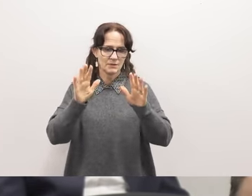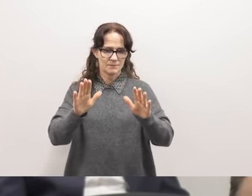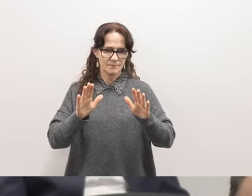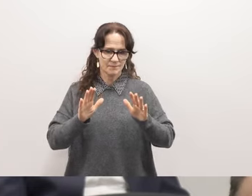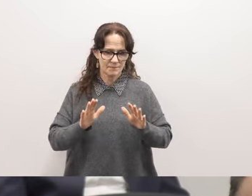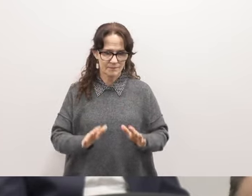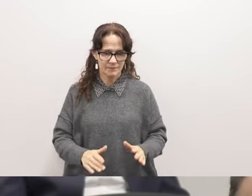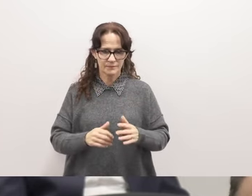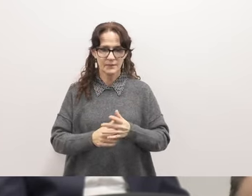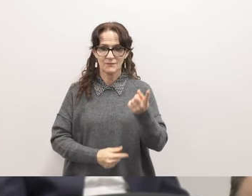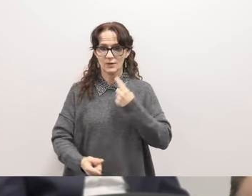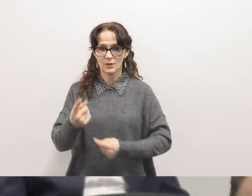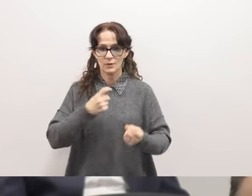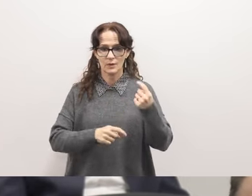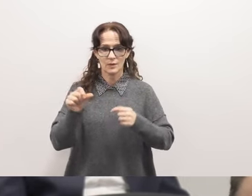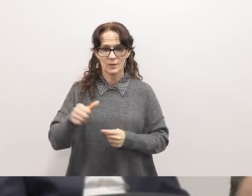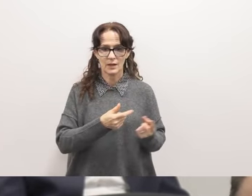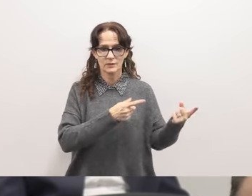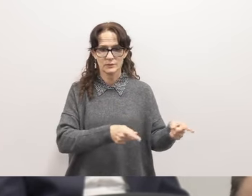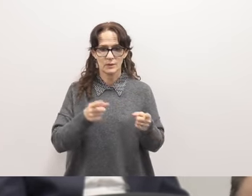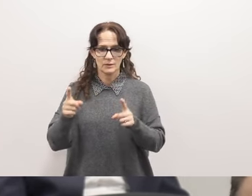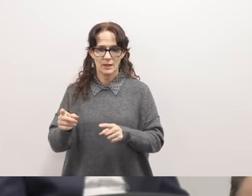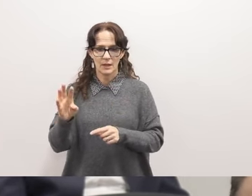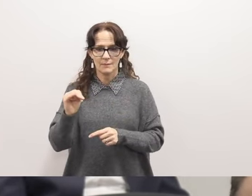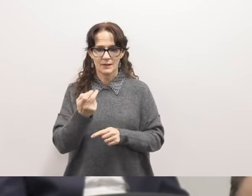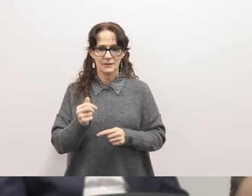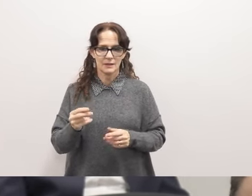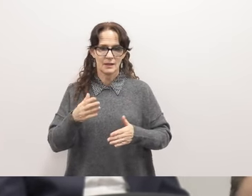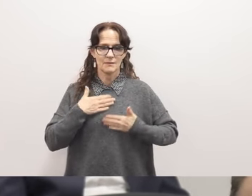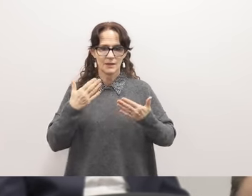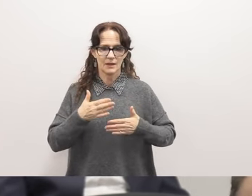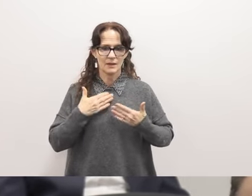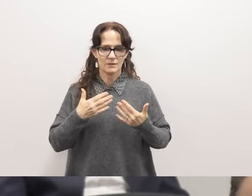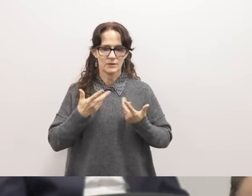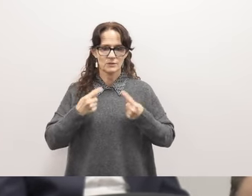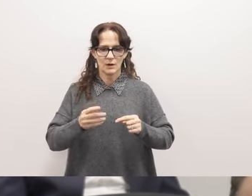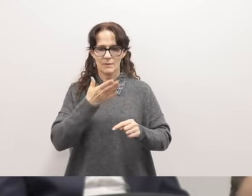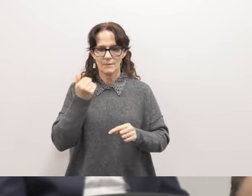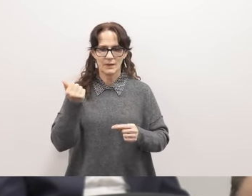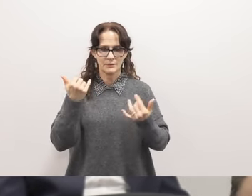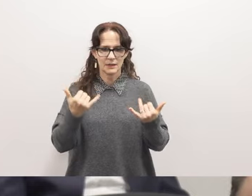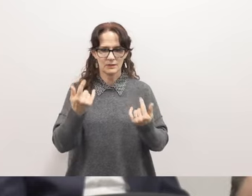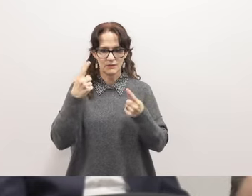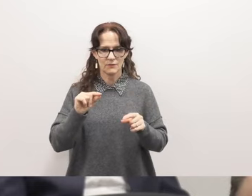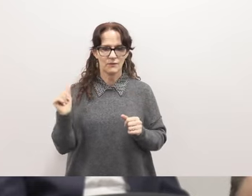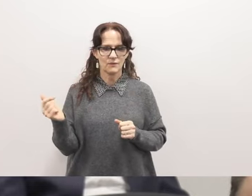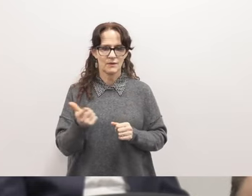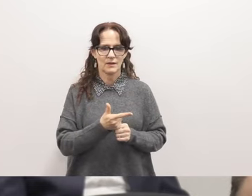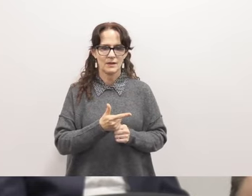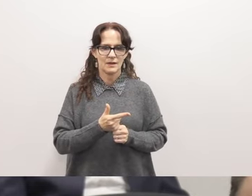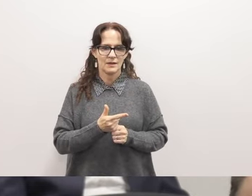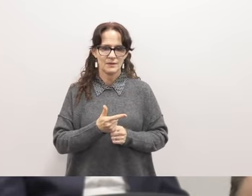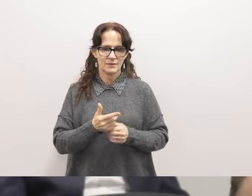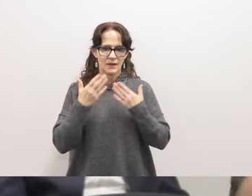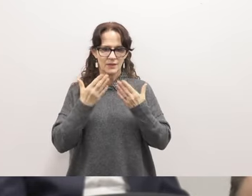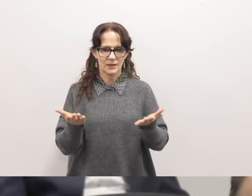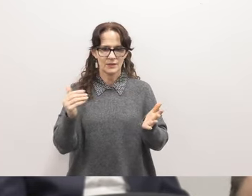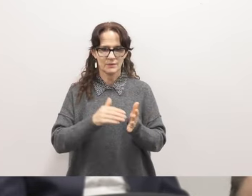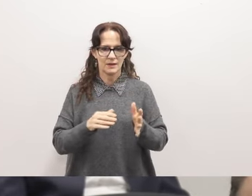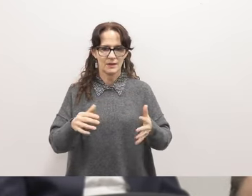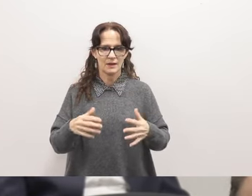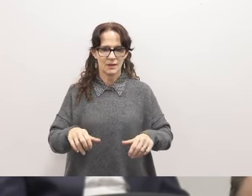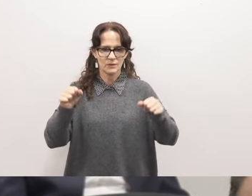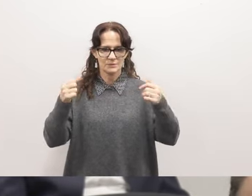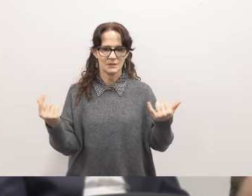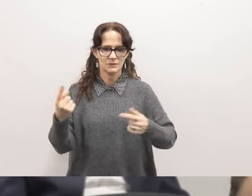if you have any questions about what else is going on at millican i'm happy to try my best to answer them for you all thank you again for having